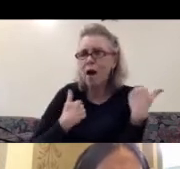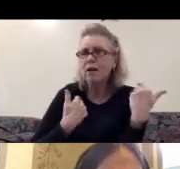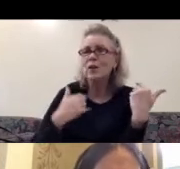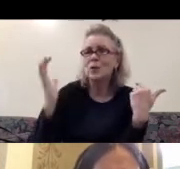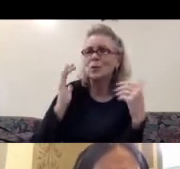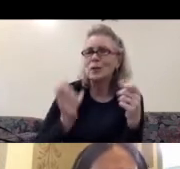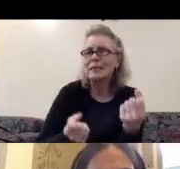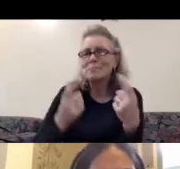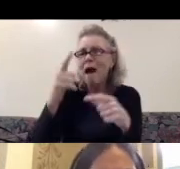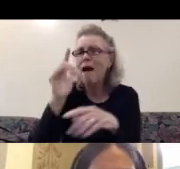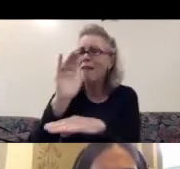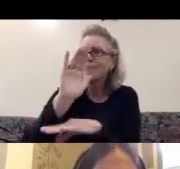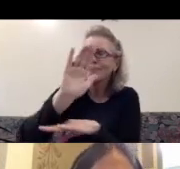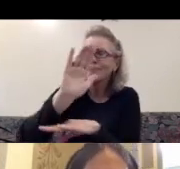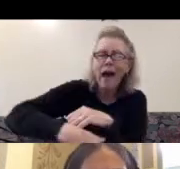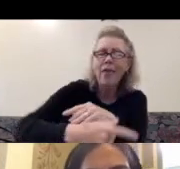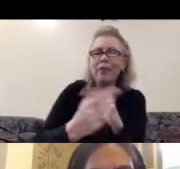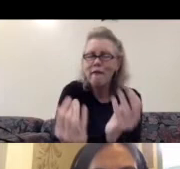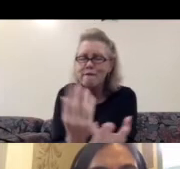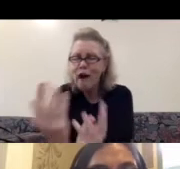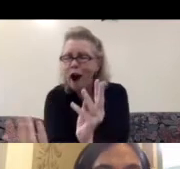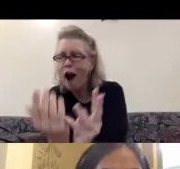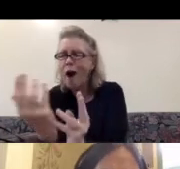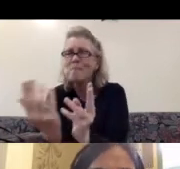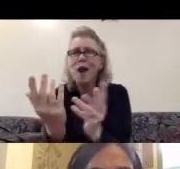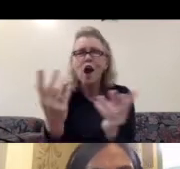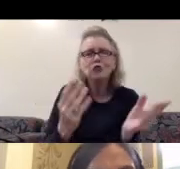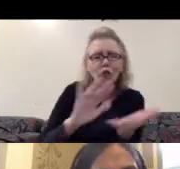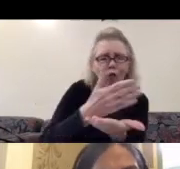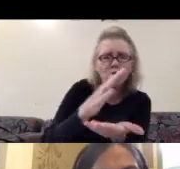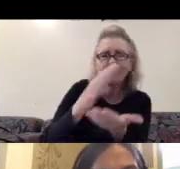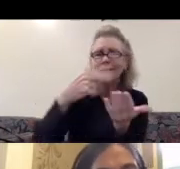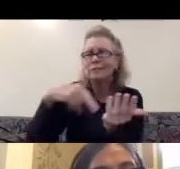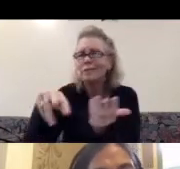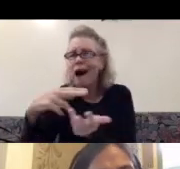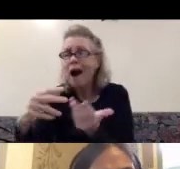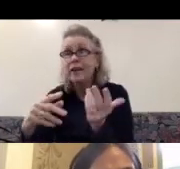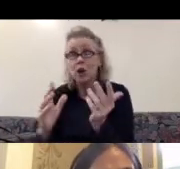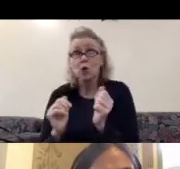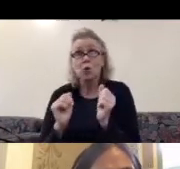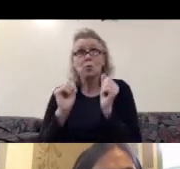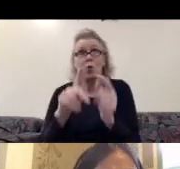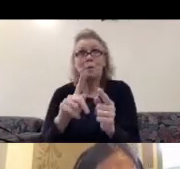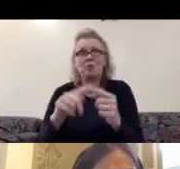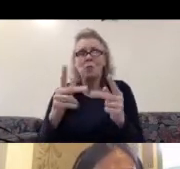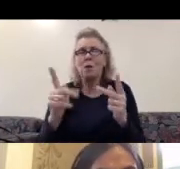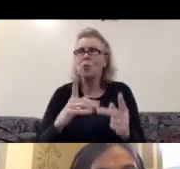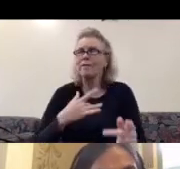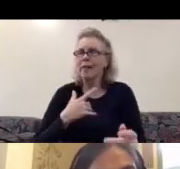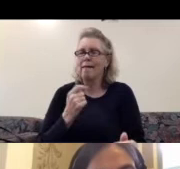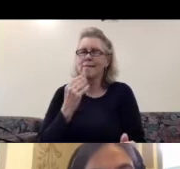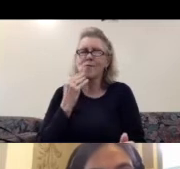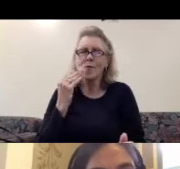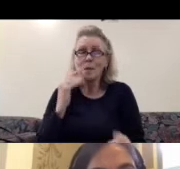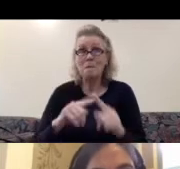a big fire having conversations, cooking, dancing. Returning to a place where you feel at home but for work there for